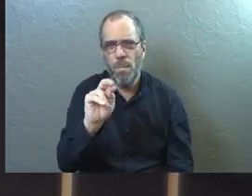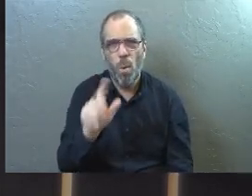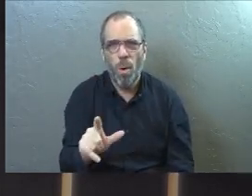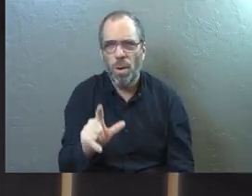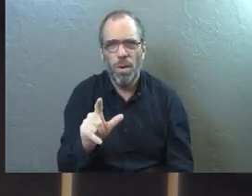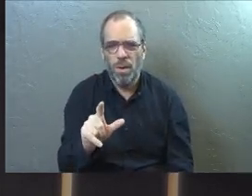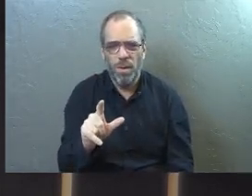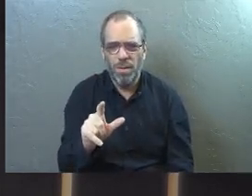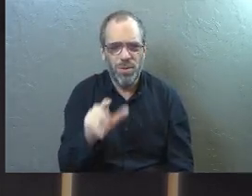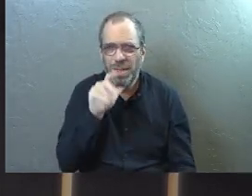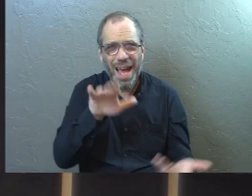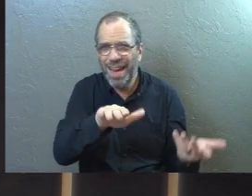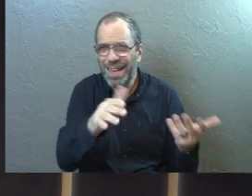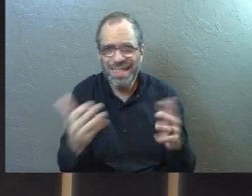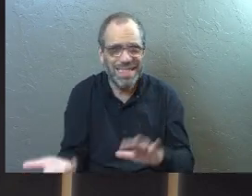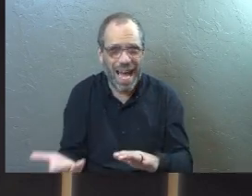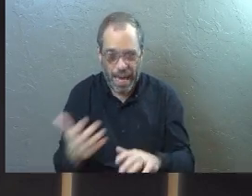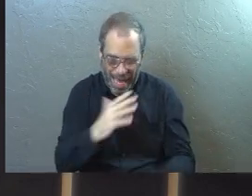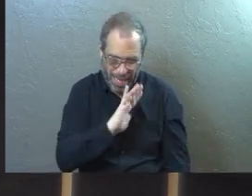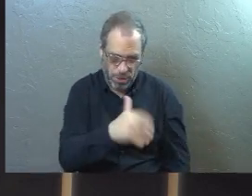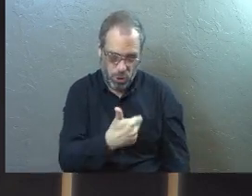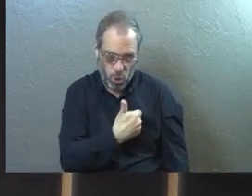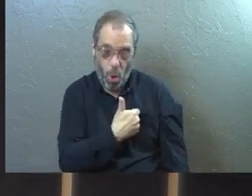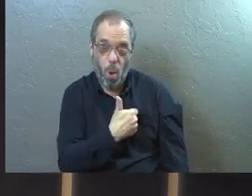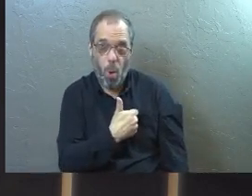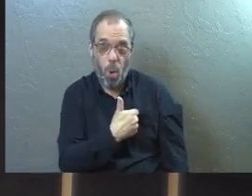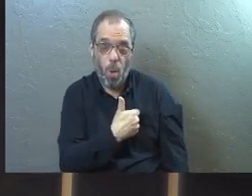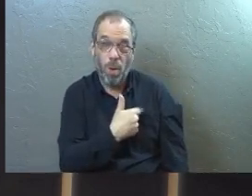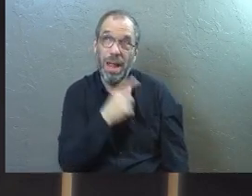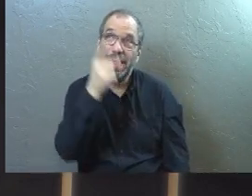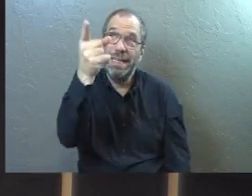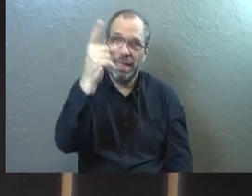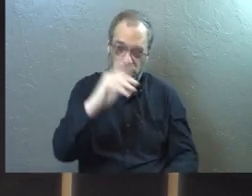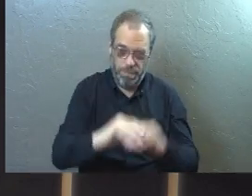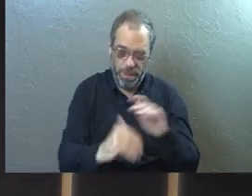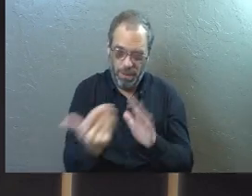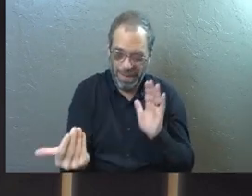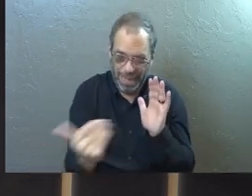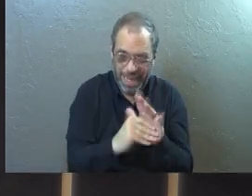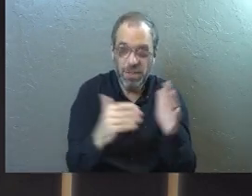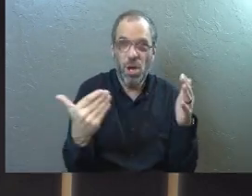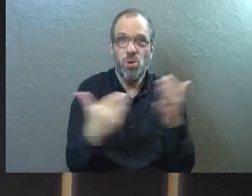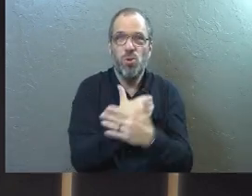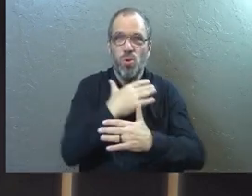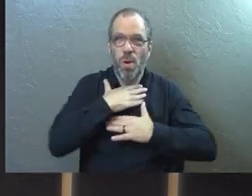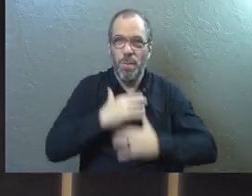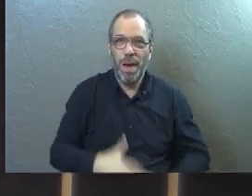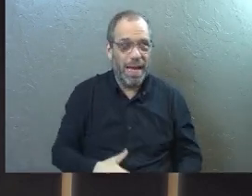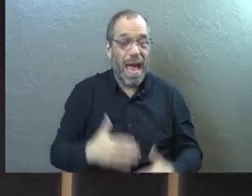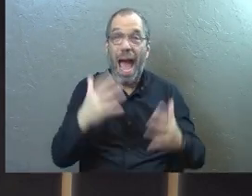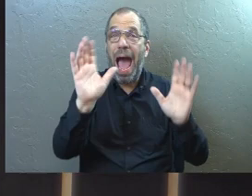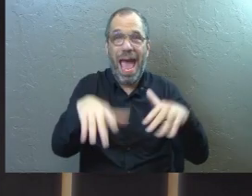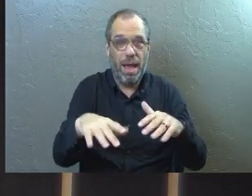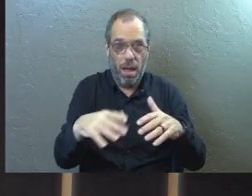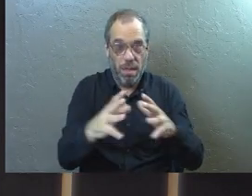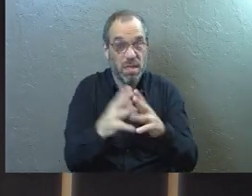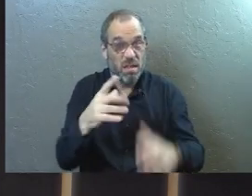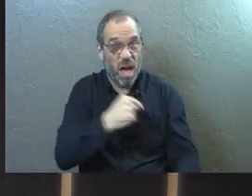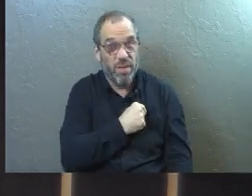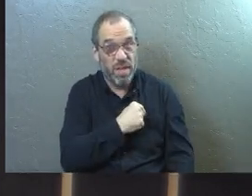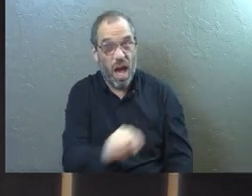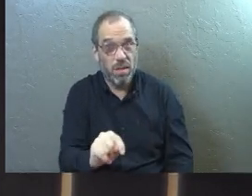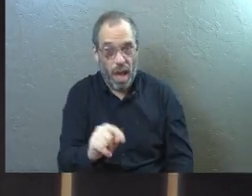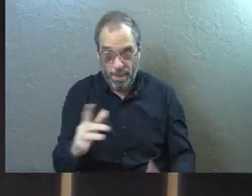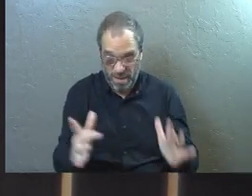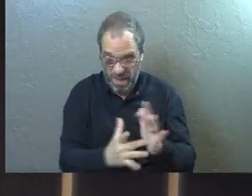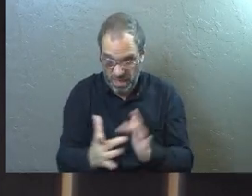You are indestructible as a soul who he will rebuild as a new body. Like I'm giving you heavy theology here, but